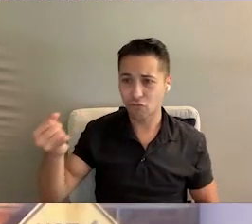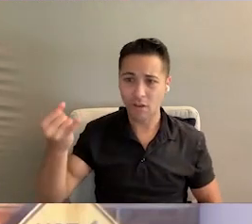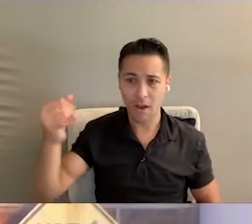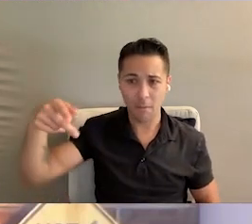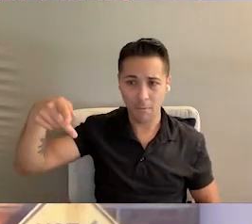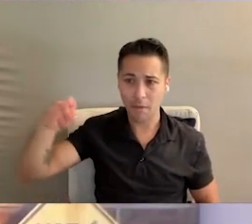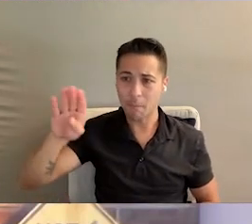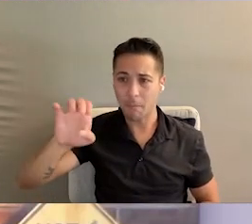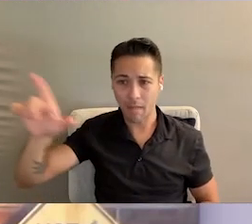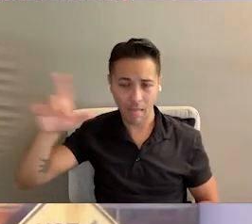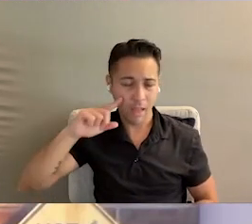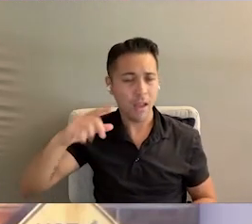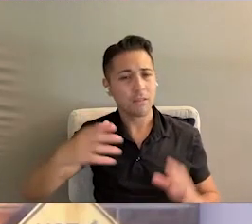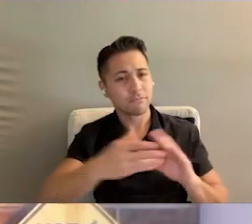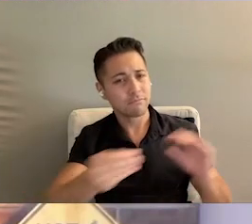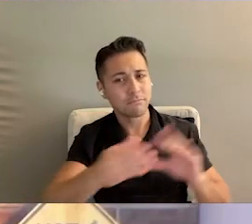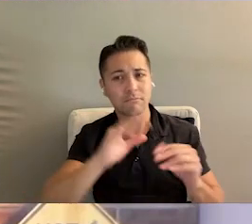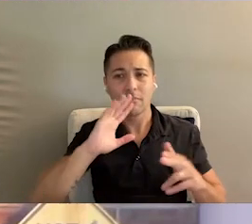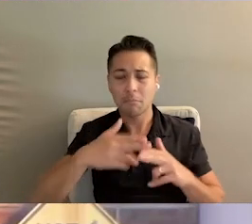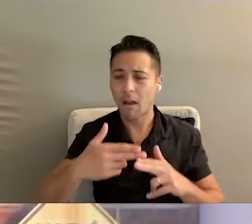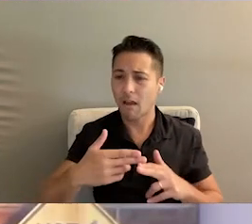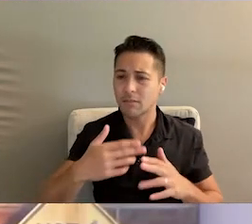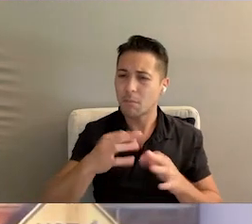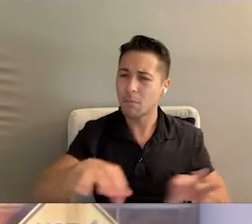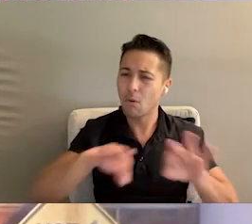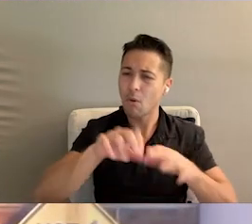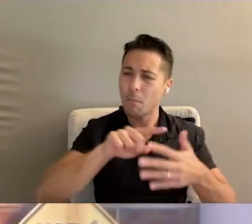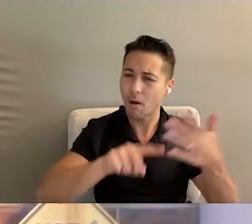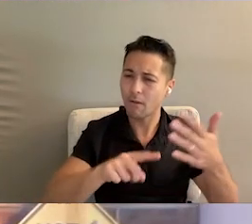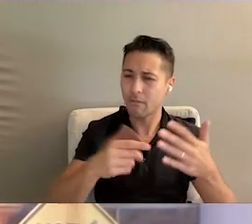highlight some key areas from this past Legislative Session.